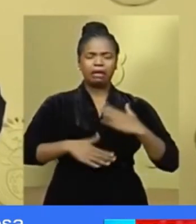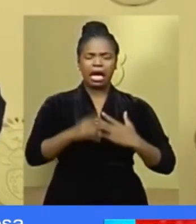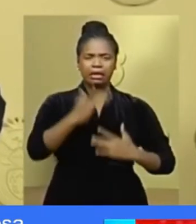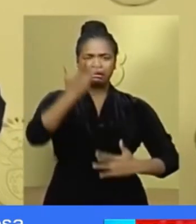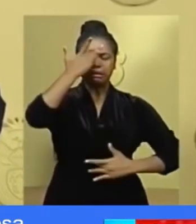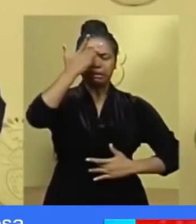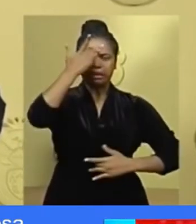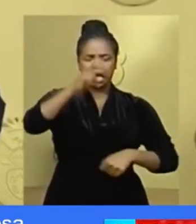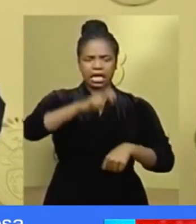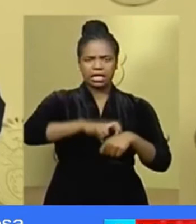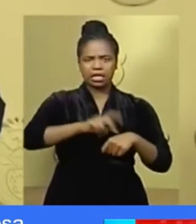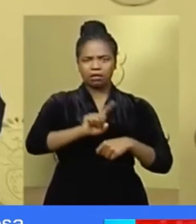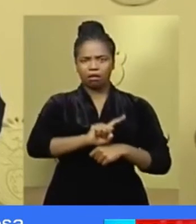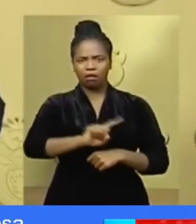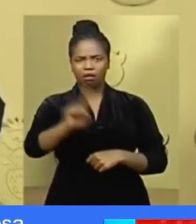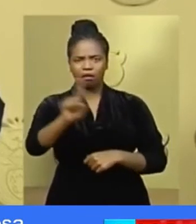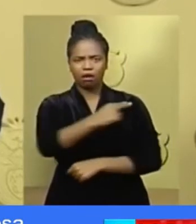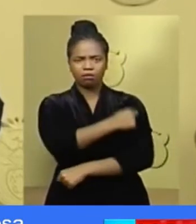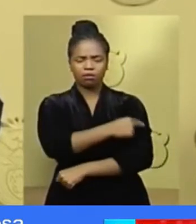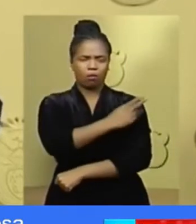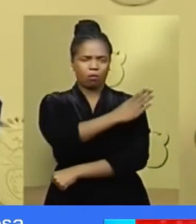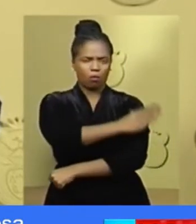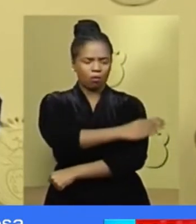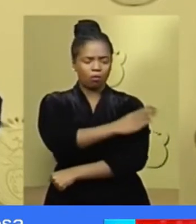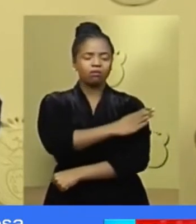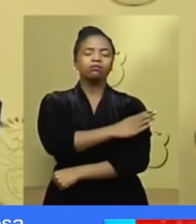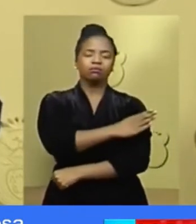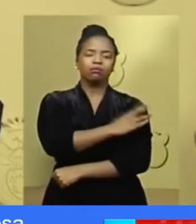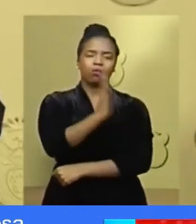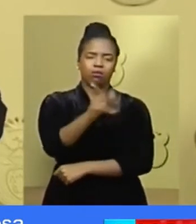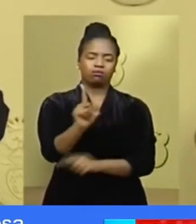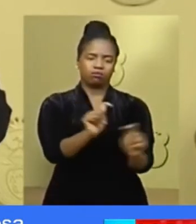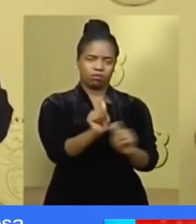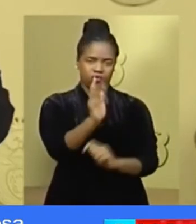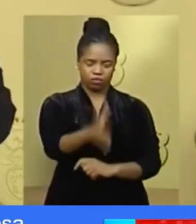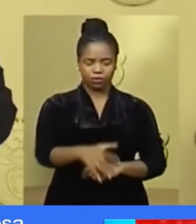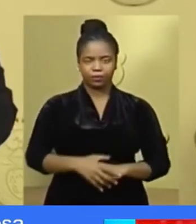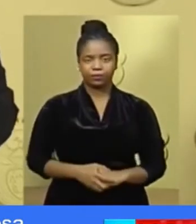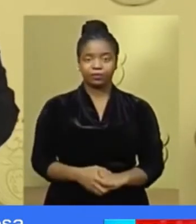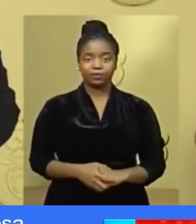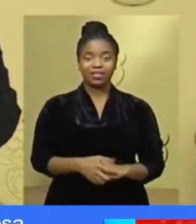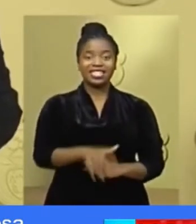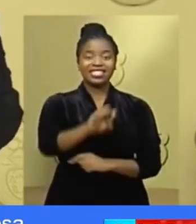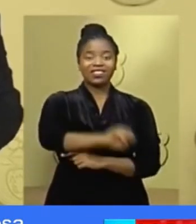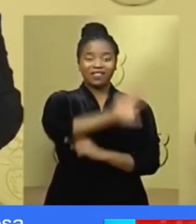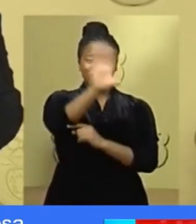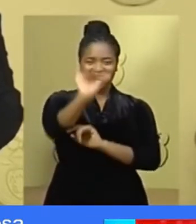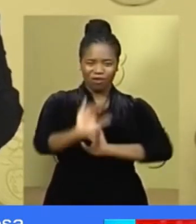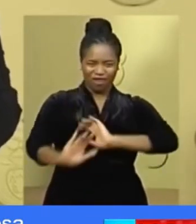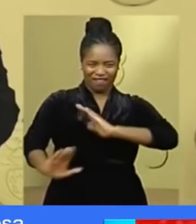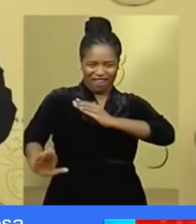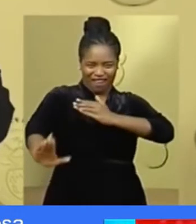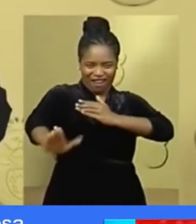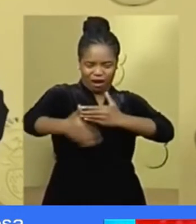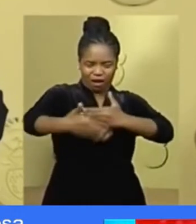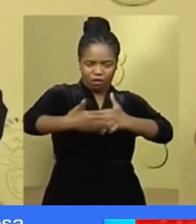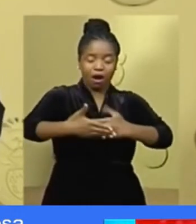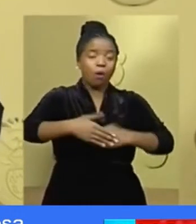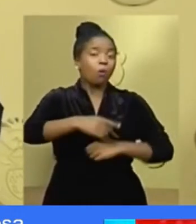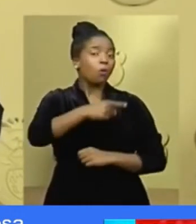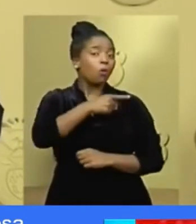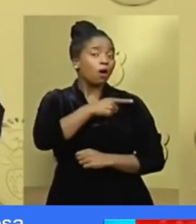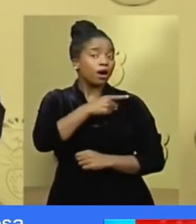need to be managed elsewhere. The nationwide lockdown is necessary to